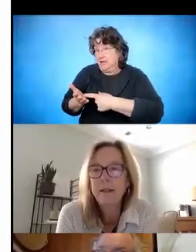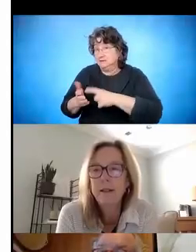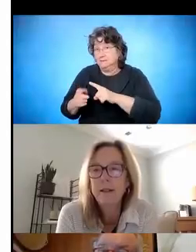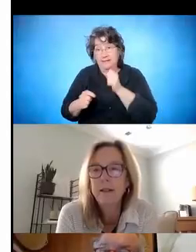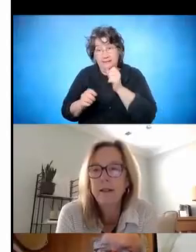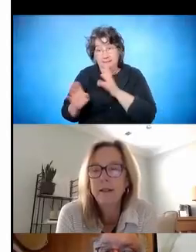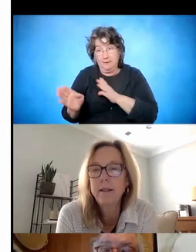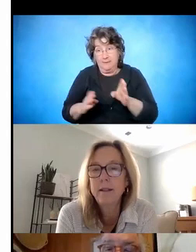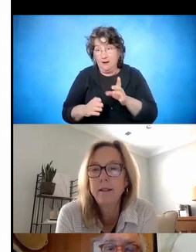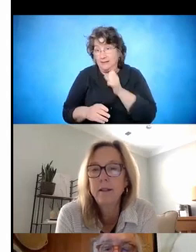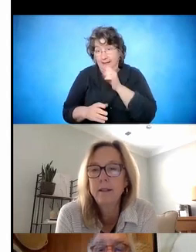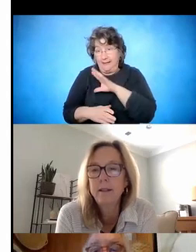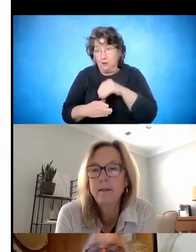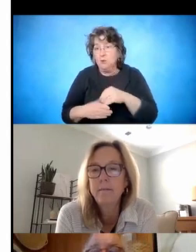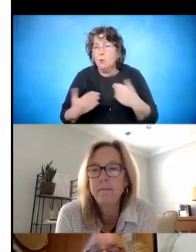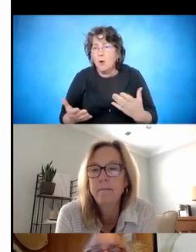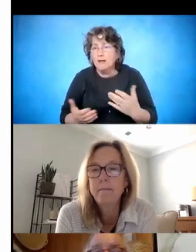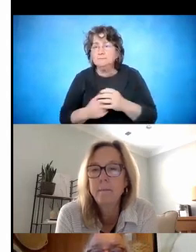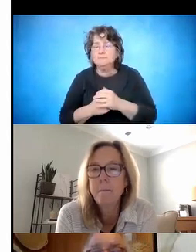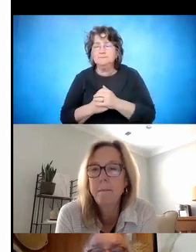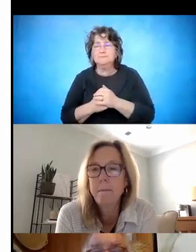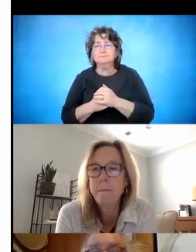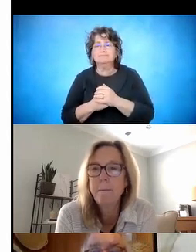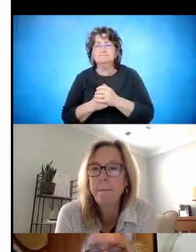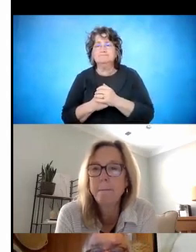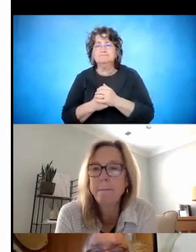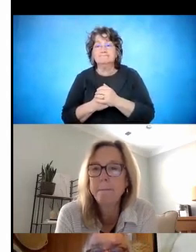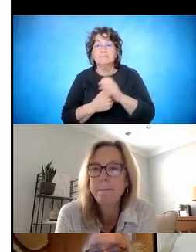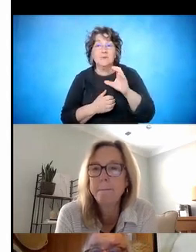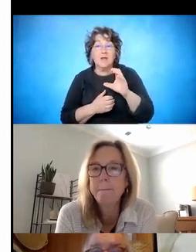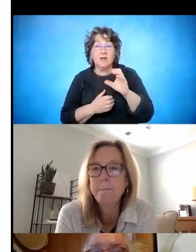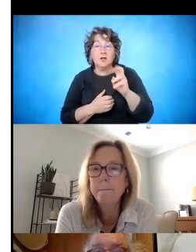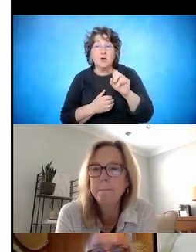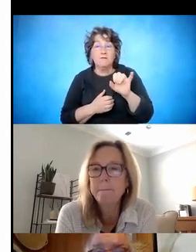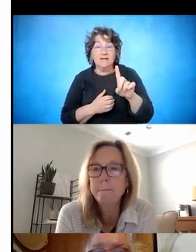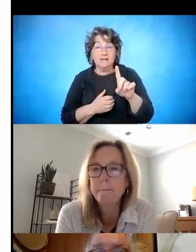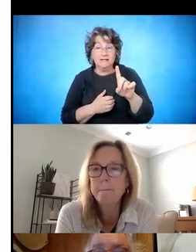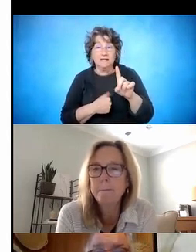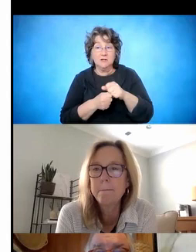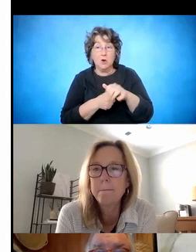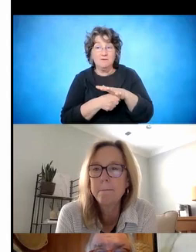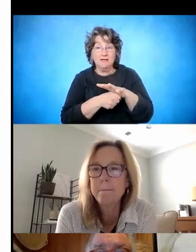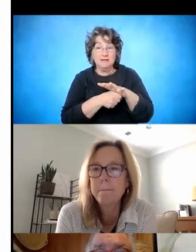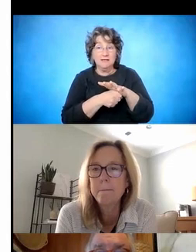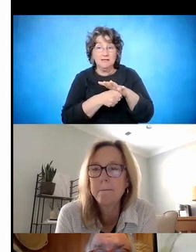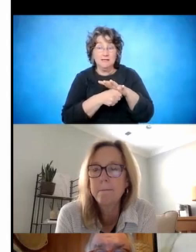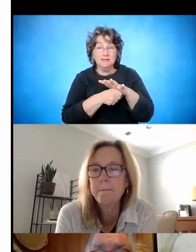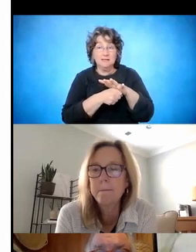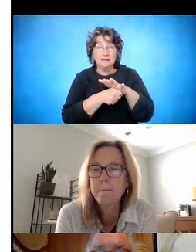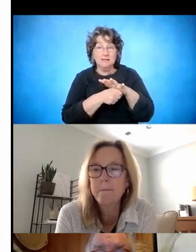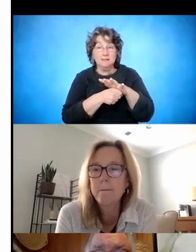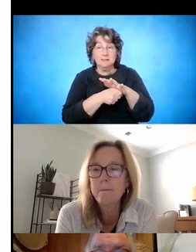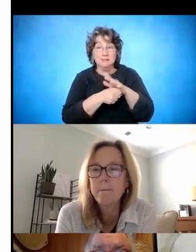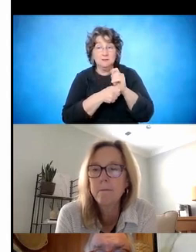in the PowerPoint was a COVID tool,